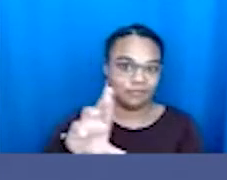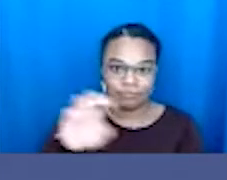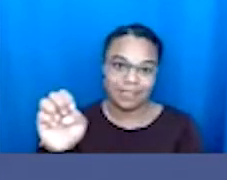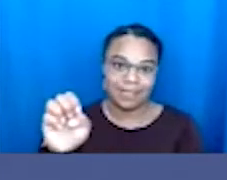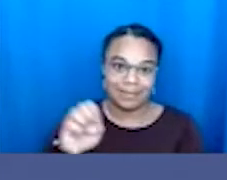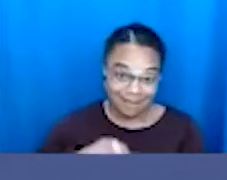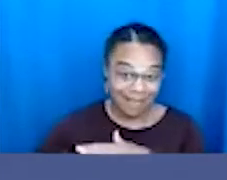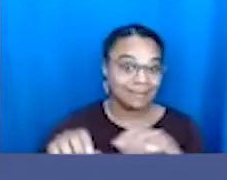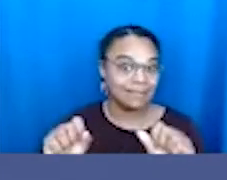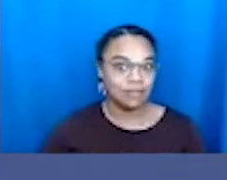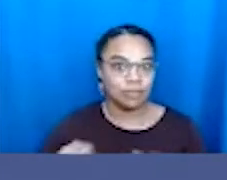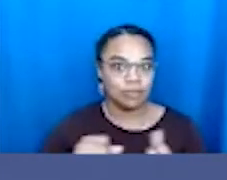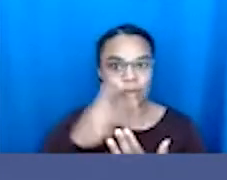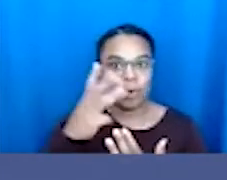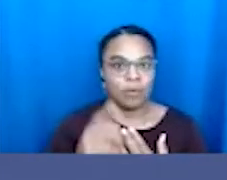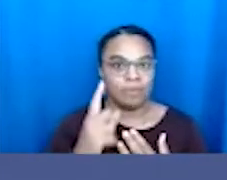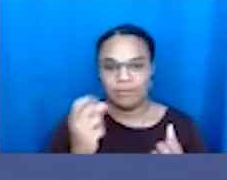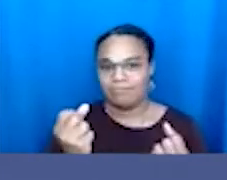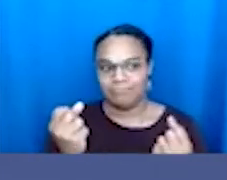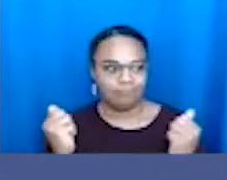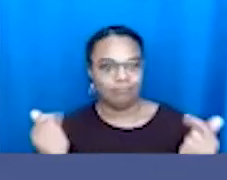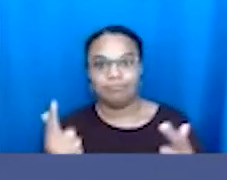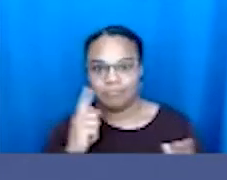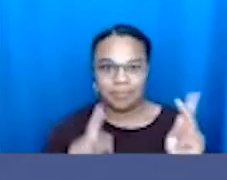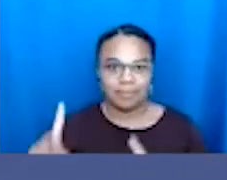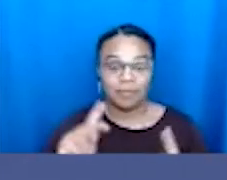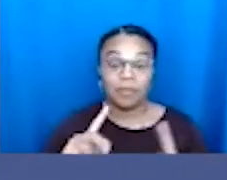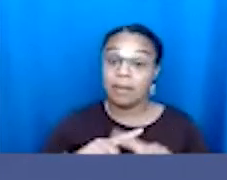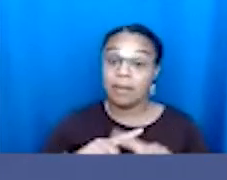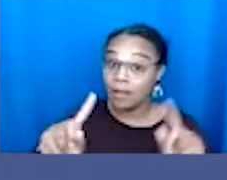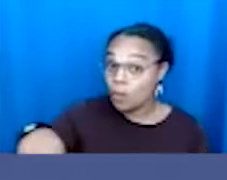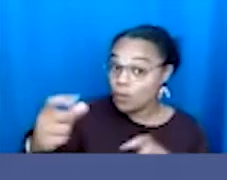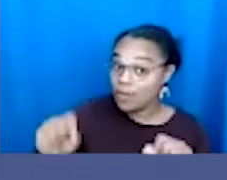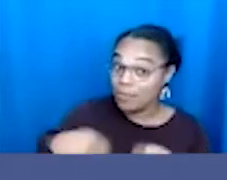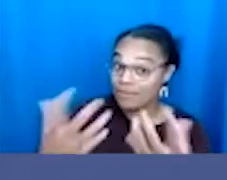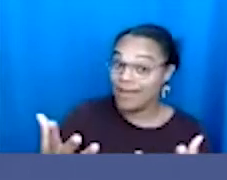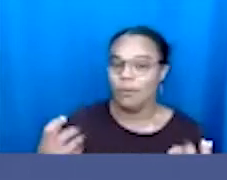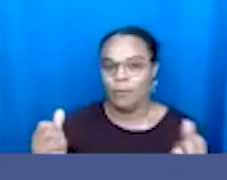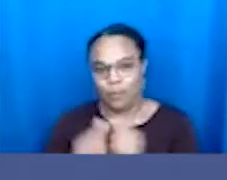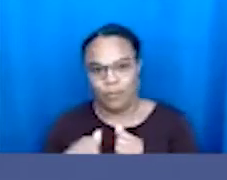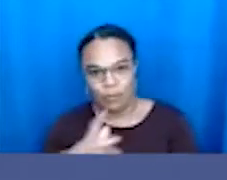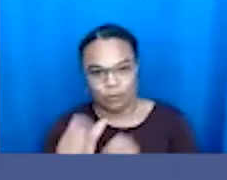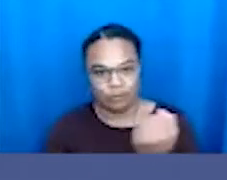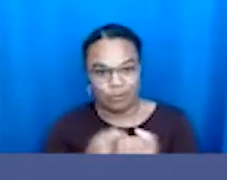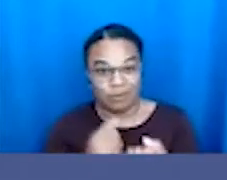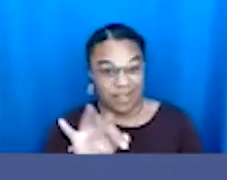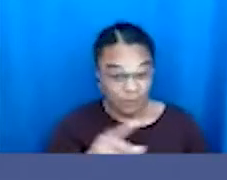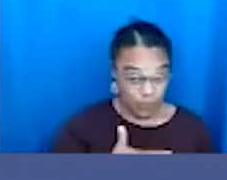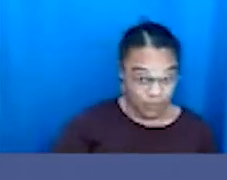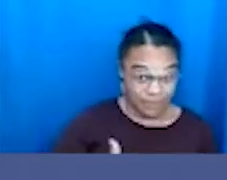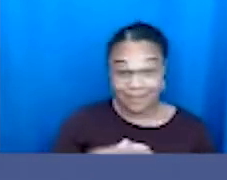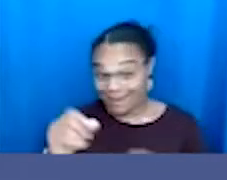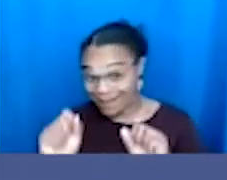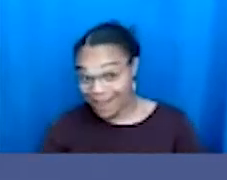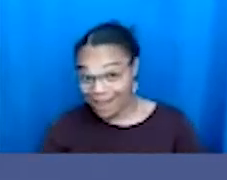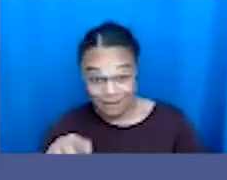programming for people, but we're only able to do that with support. So if you're willing and able and you enjoyed what you learned today, please do feel